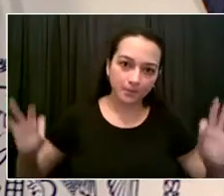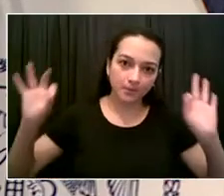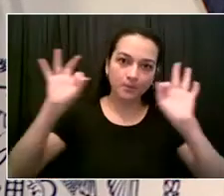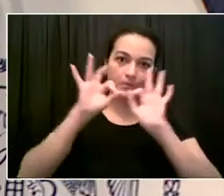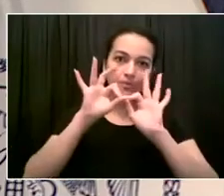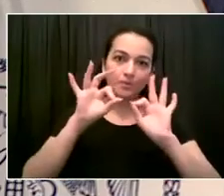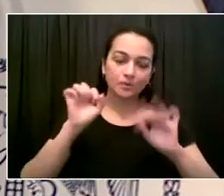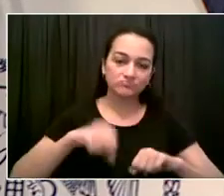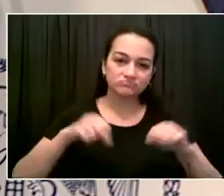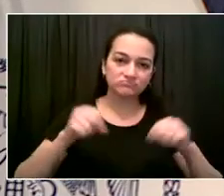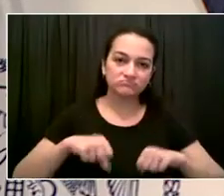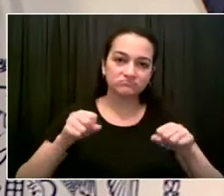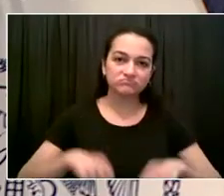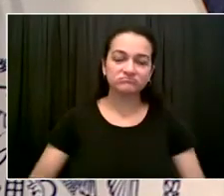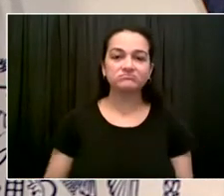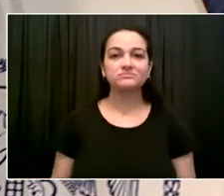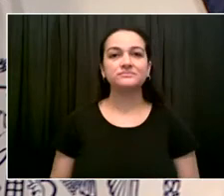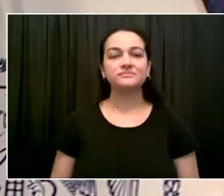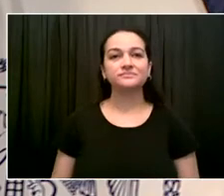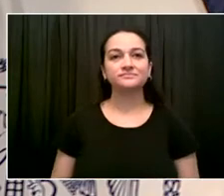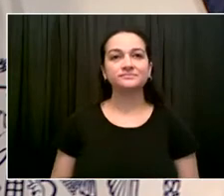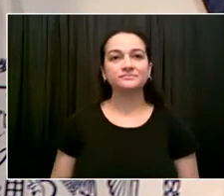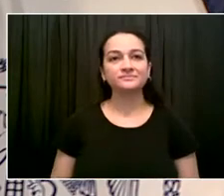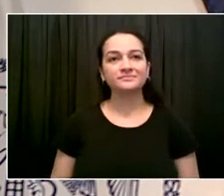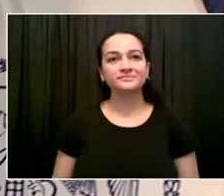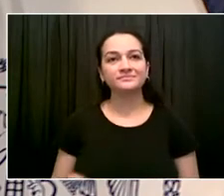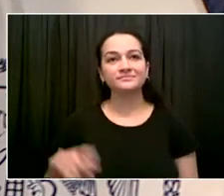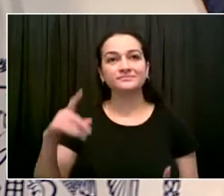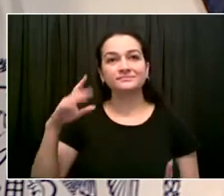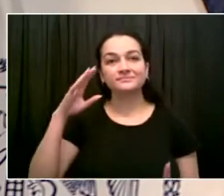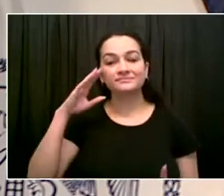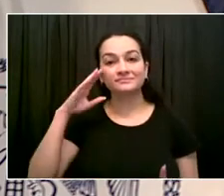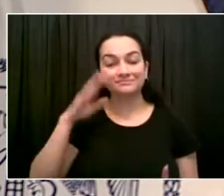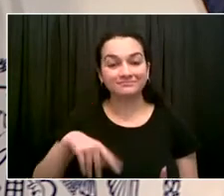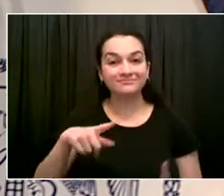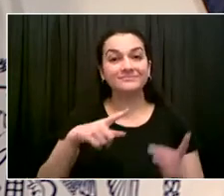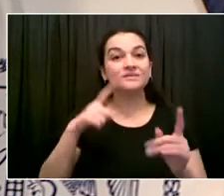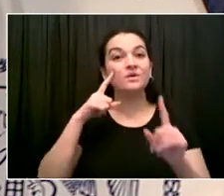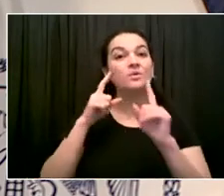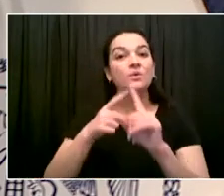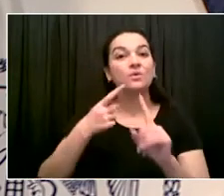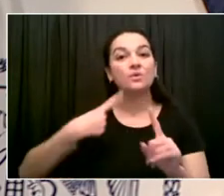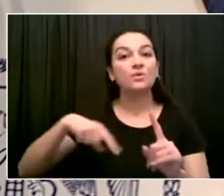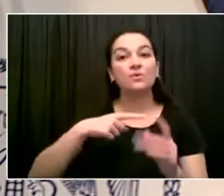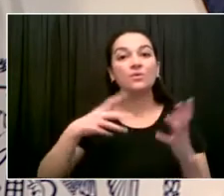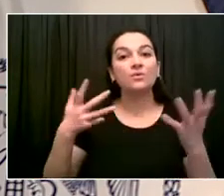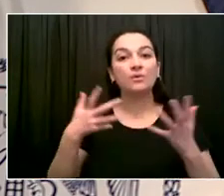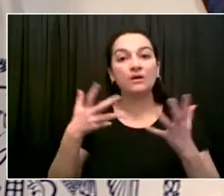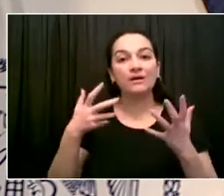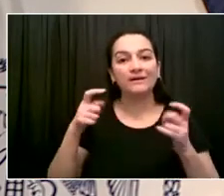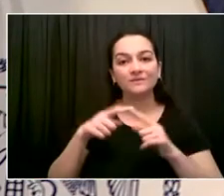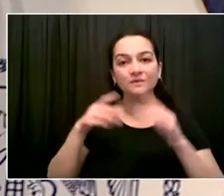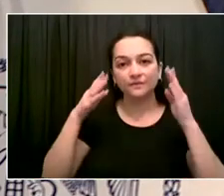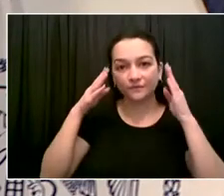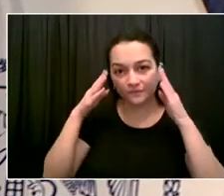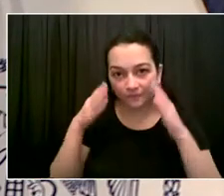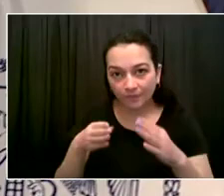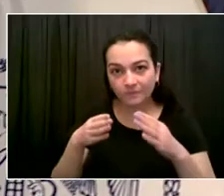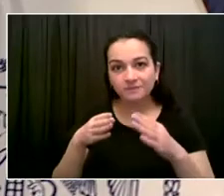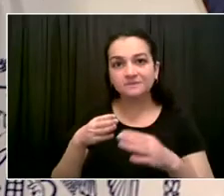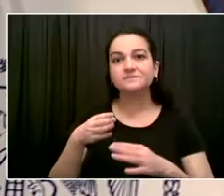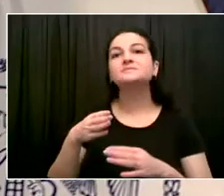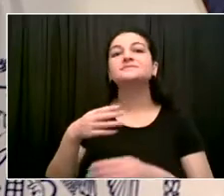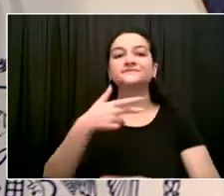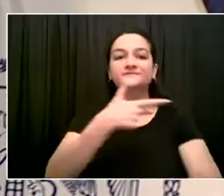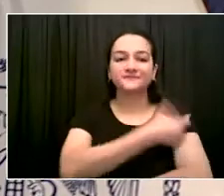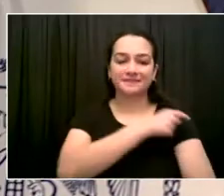is to keep moving the thing that we know will make an impact. And we think the tools we're using now are going to make a very big impact. So